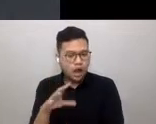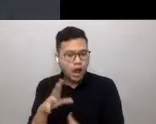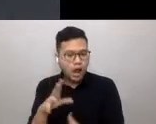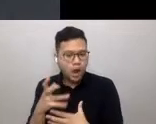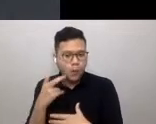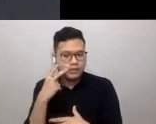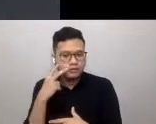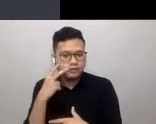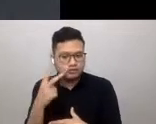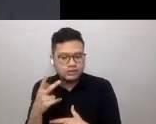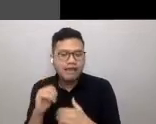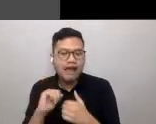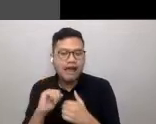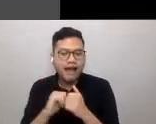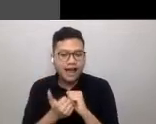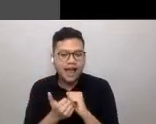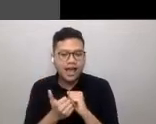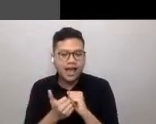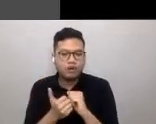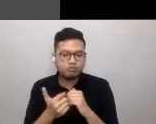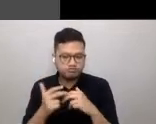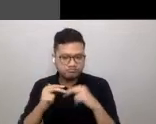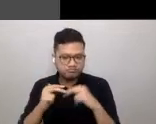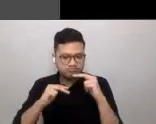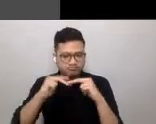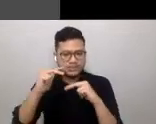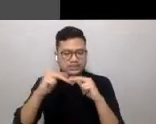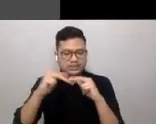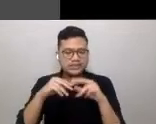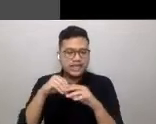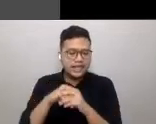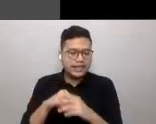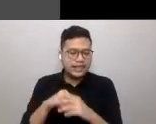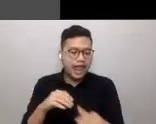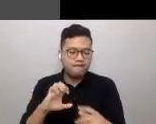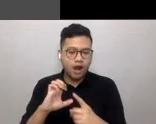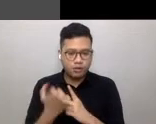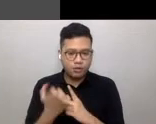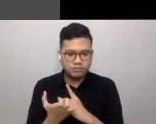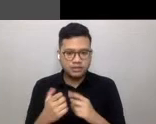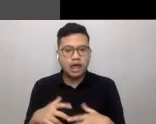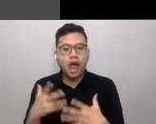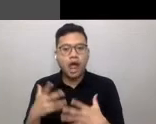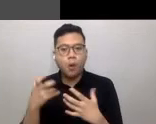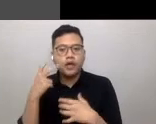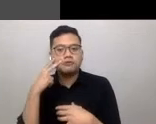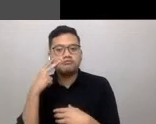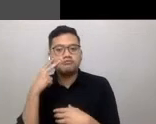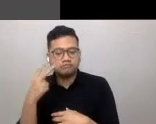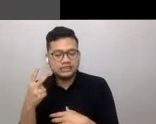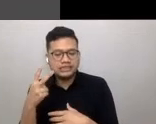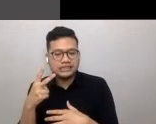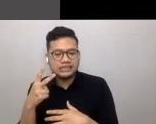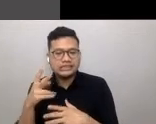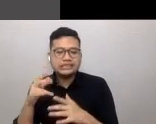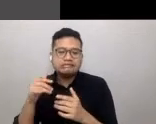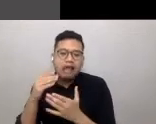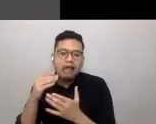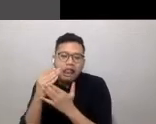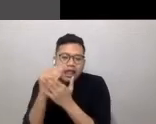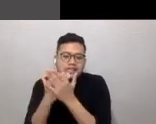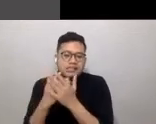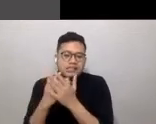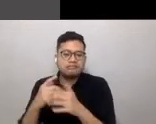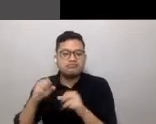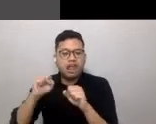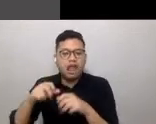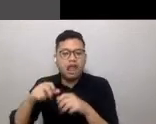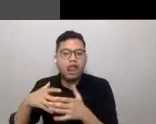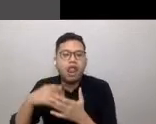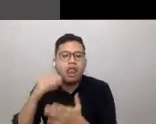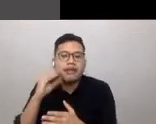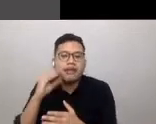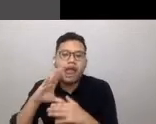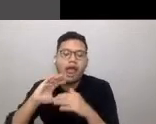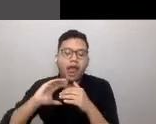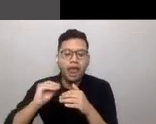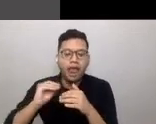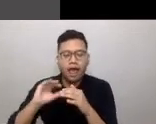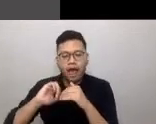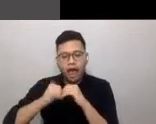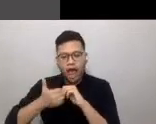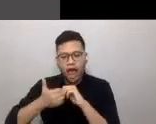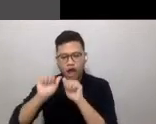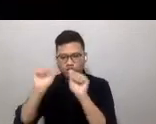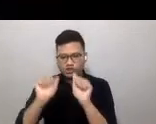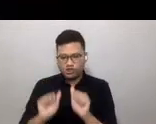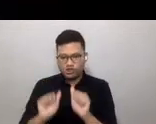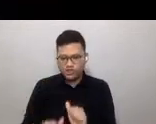pandemics have been on the built environment. Ultimately, I want to see the lessons that can be learned and how we should be shaping our cities